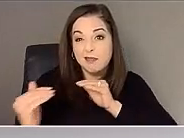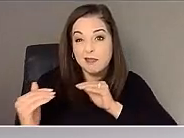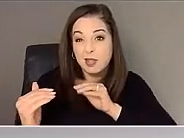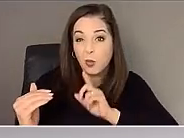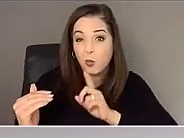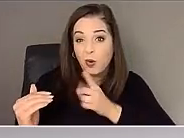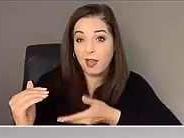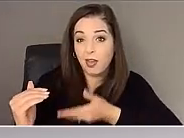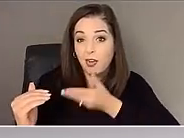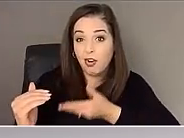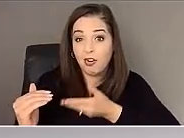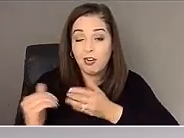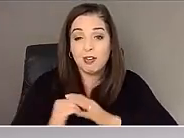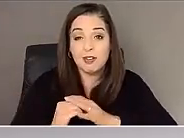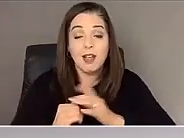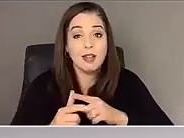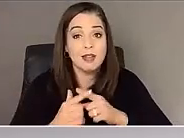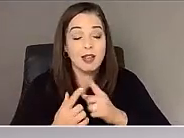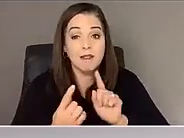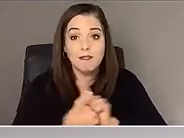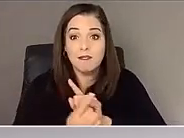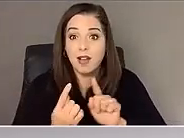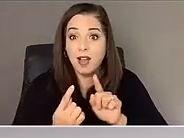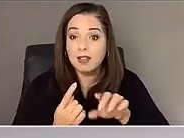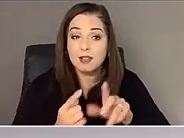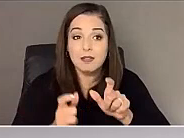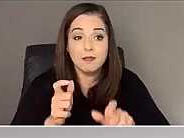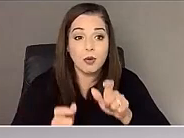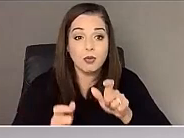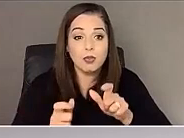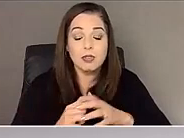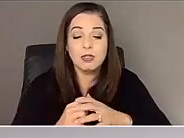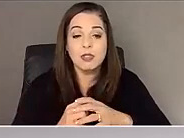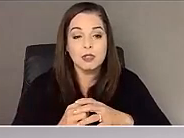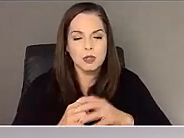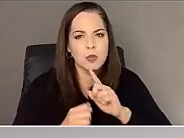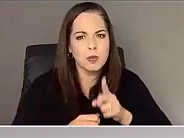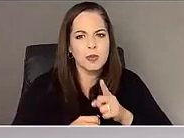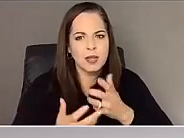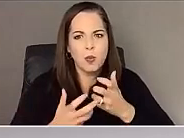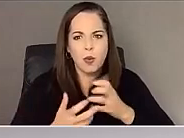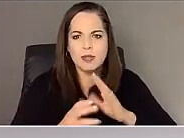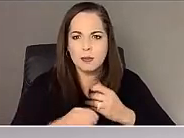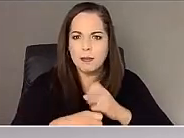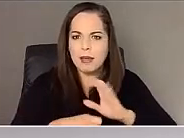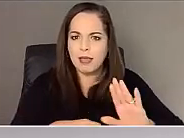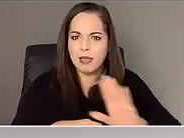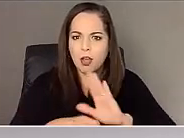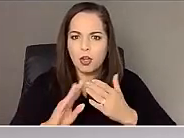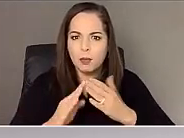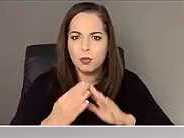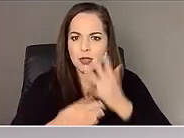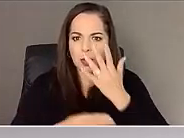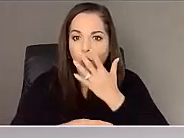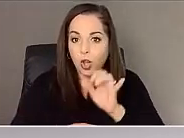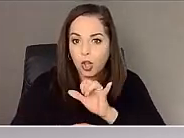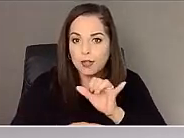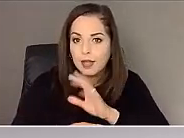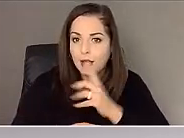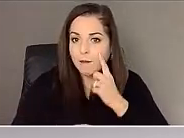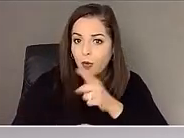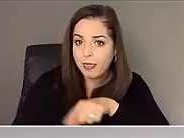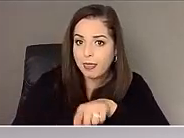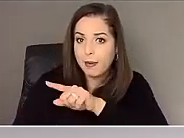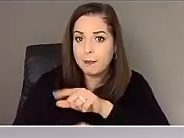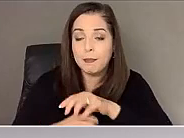find folks who want to make their community better, whatever that looks like and help. And